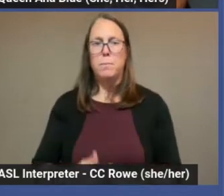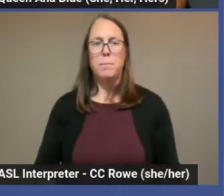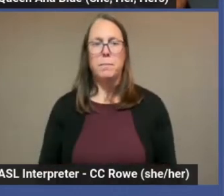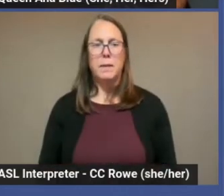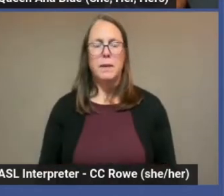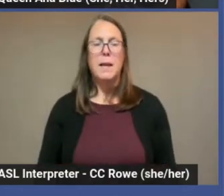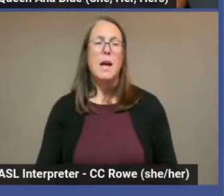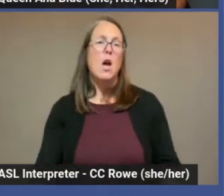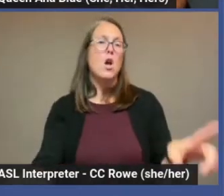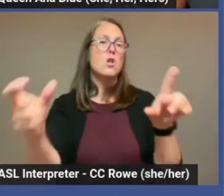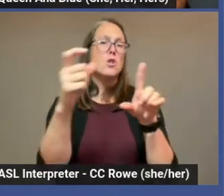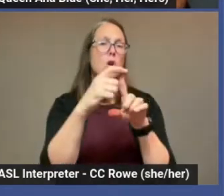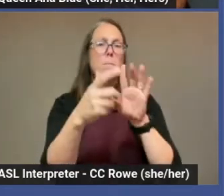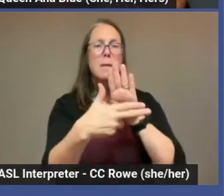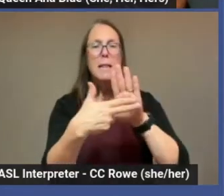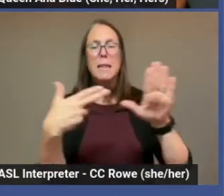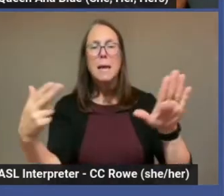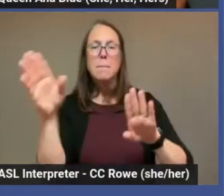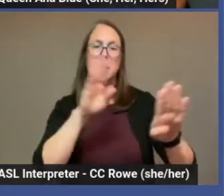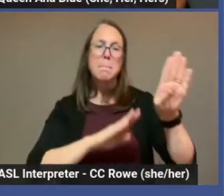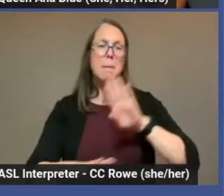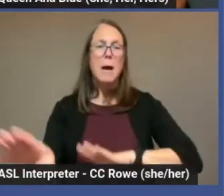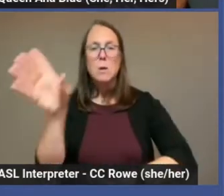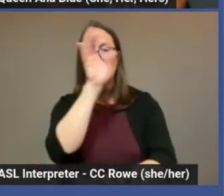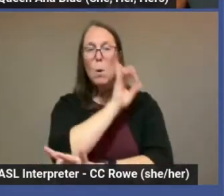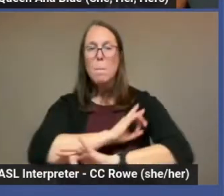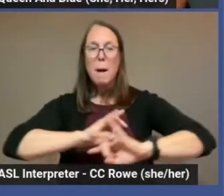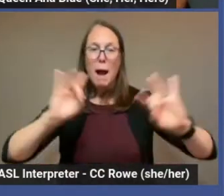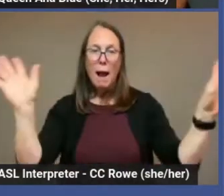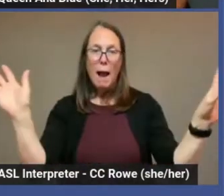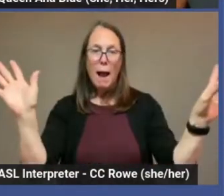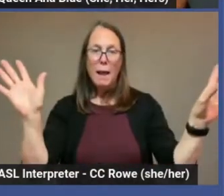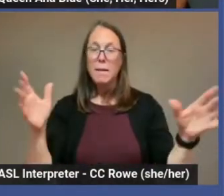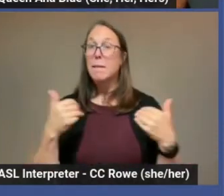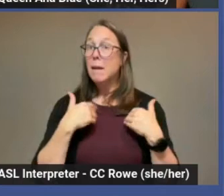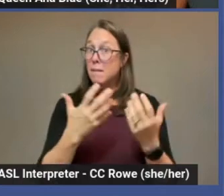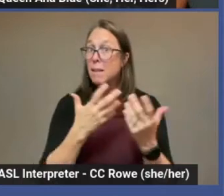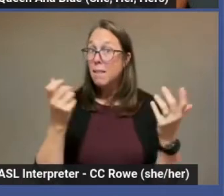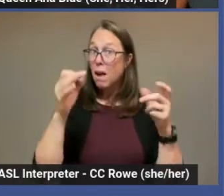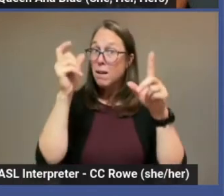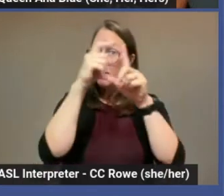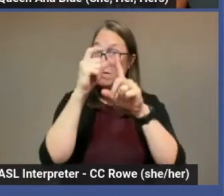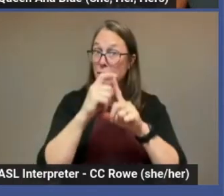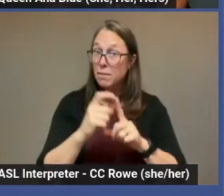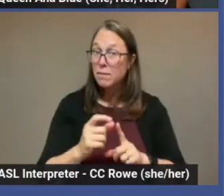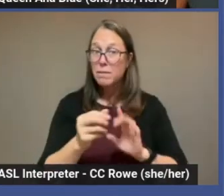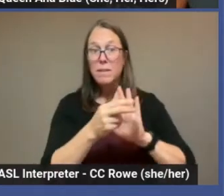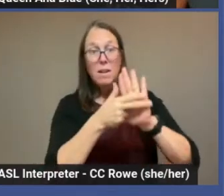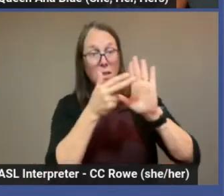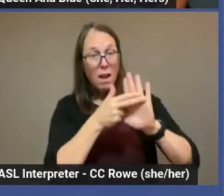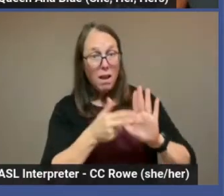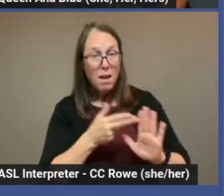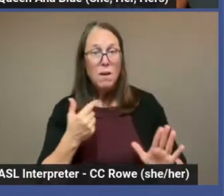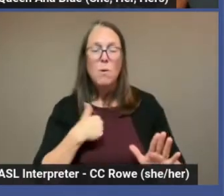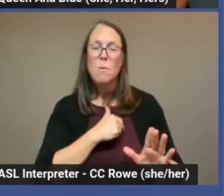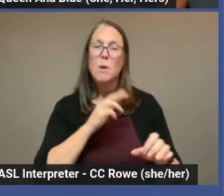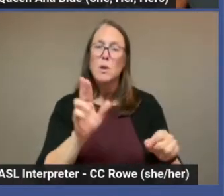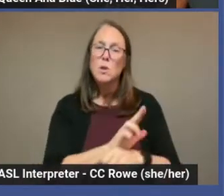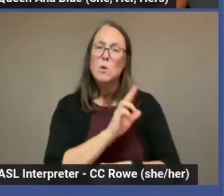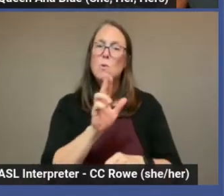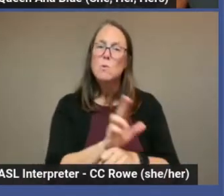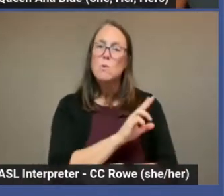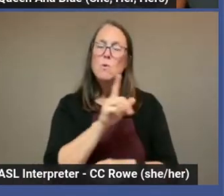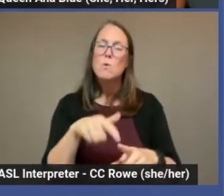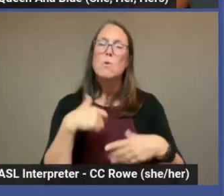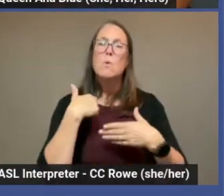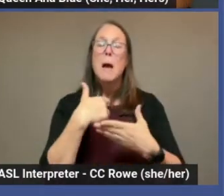Terms, labels and bios. Oh, my. There's a lot of terms and labels that we use to help